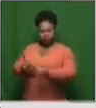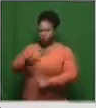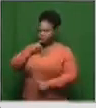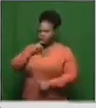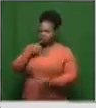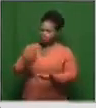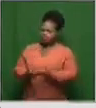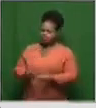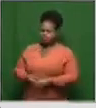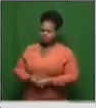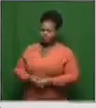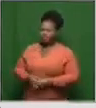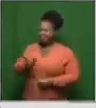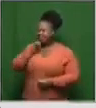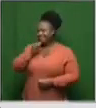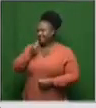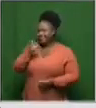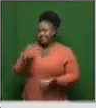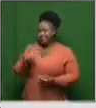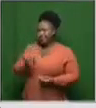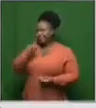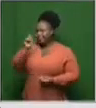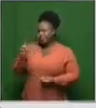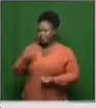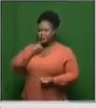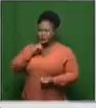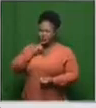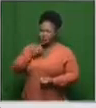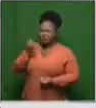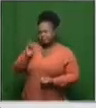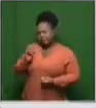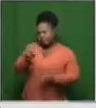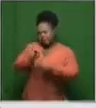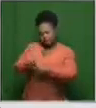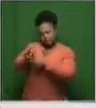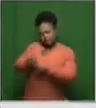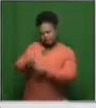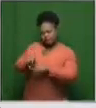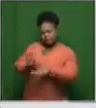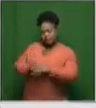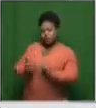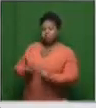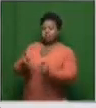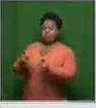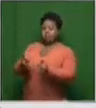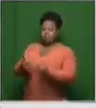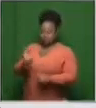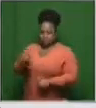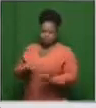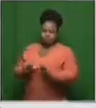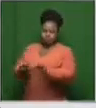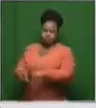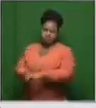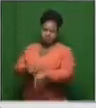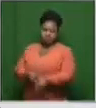vaccine, even if the vaccines are used, you know, under emergency use. So, the